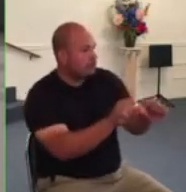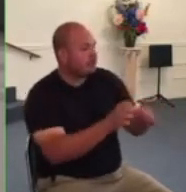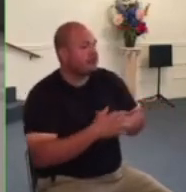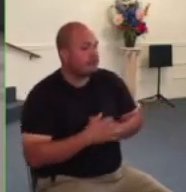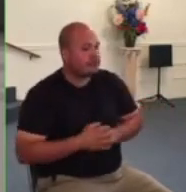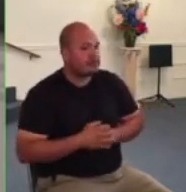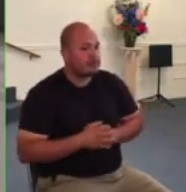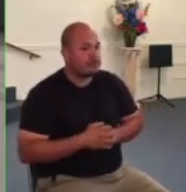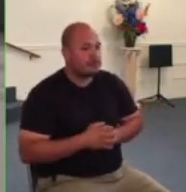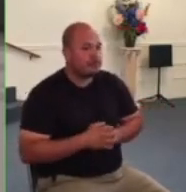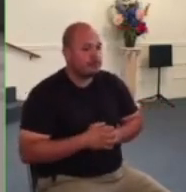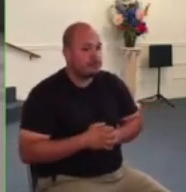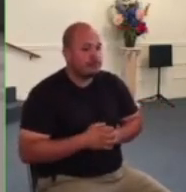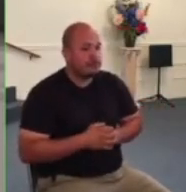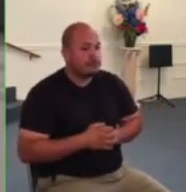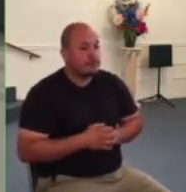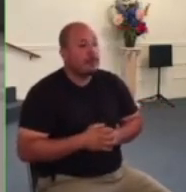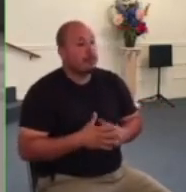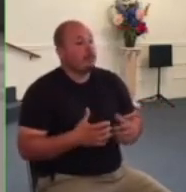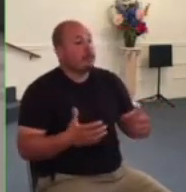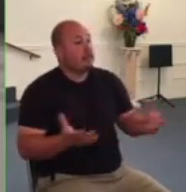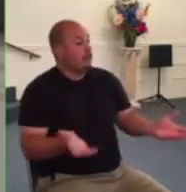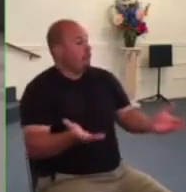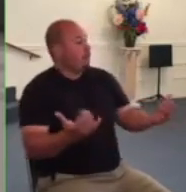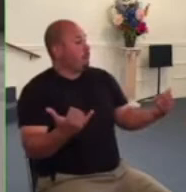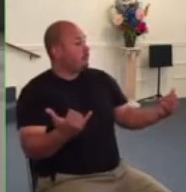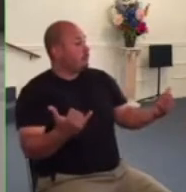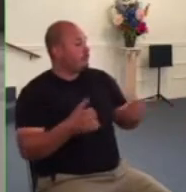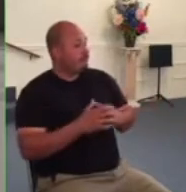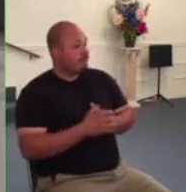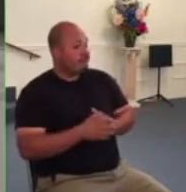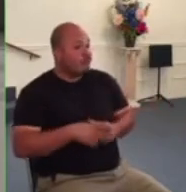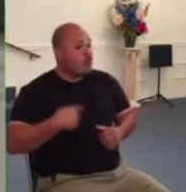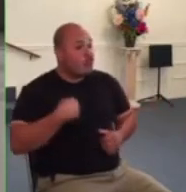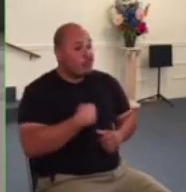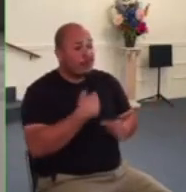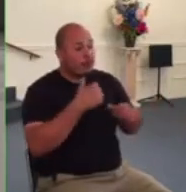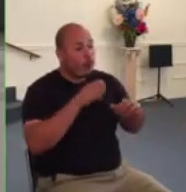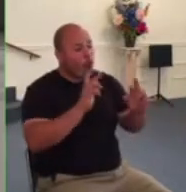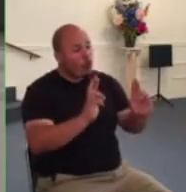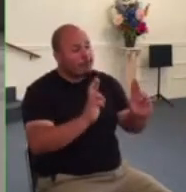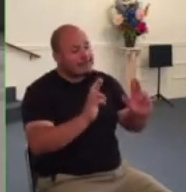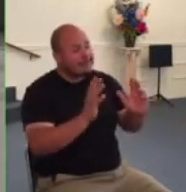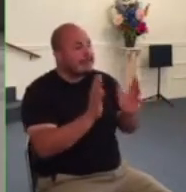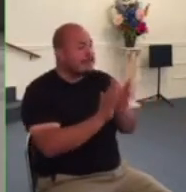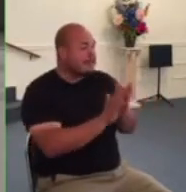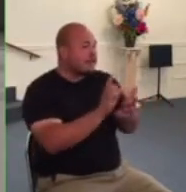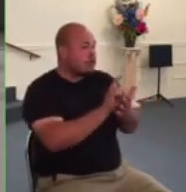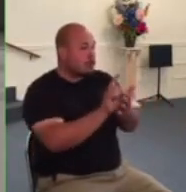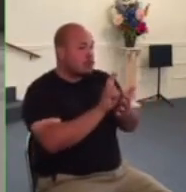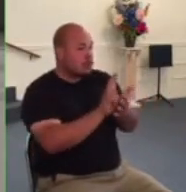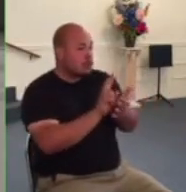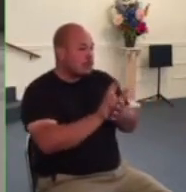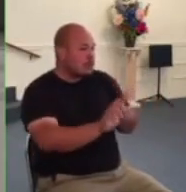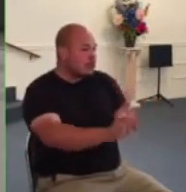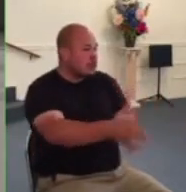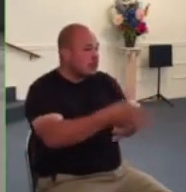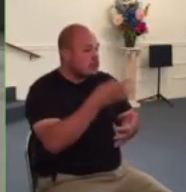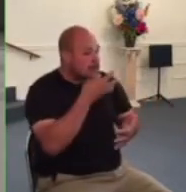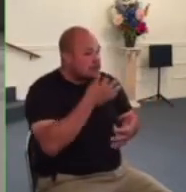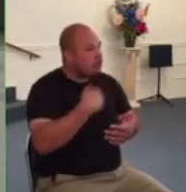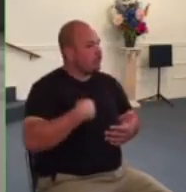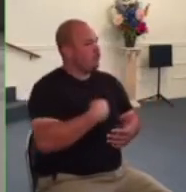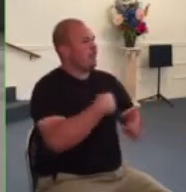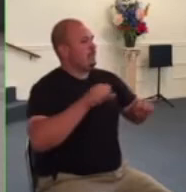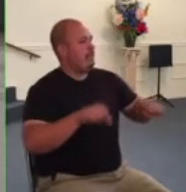and here we are today hoping that in a few weeks we might be able to reopen fully and not have